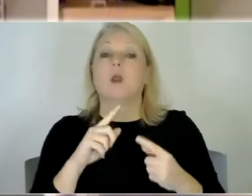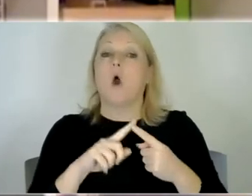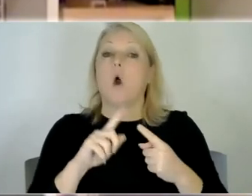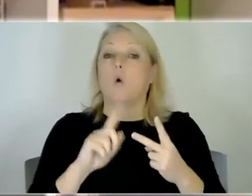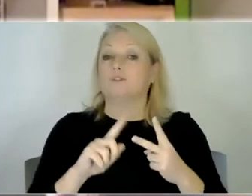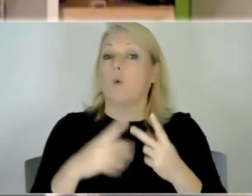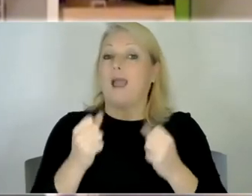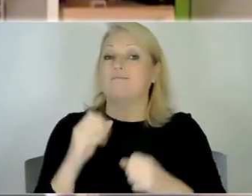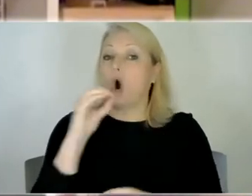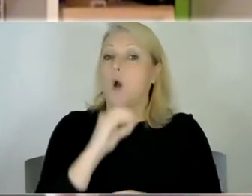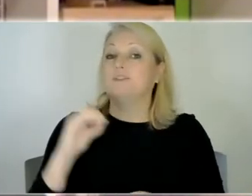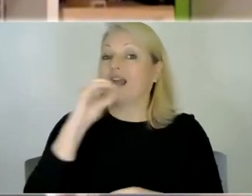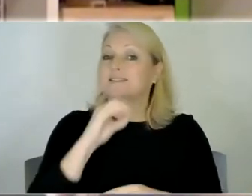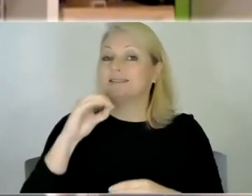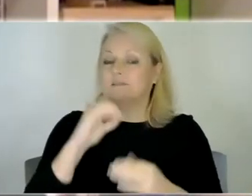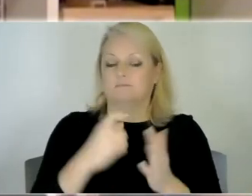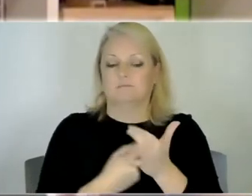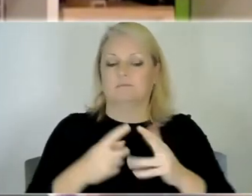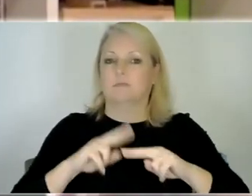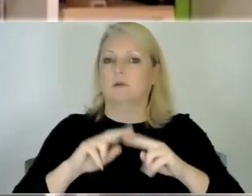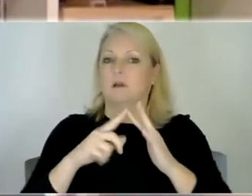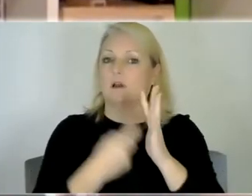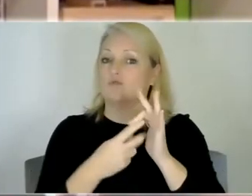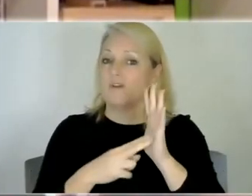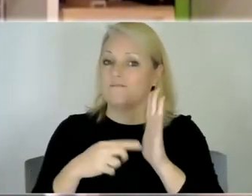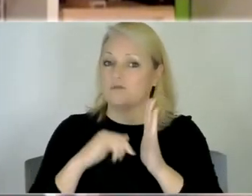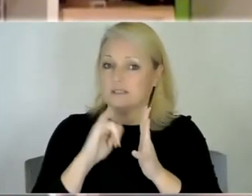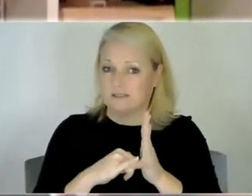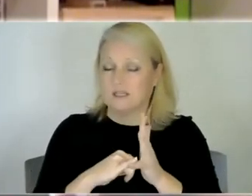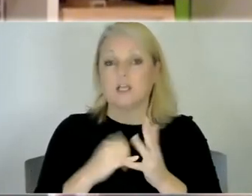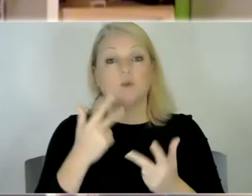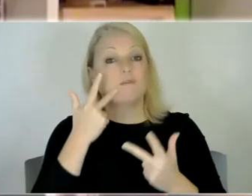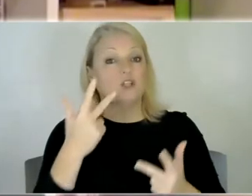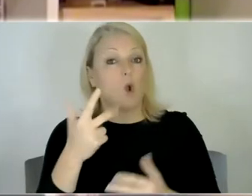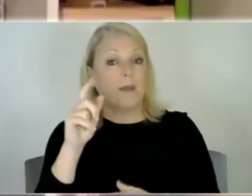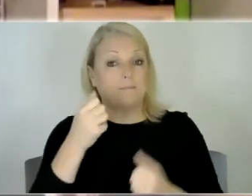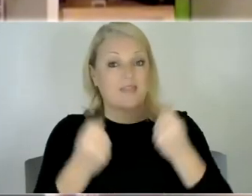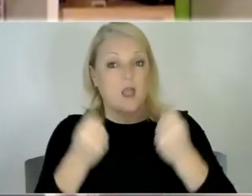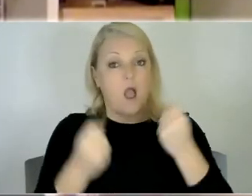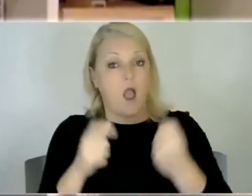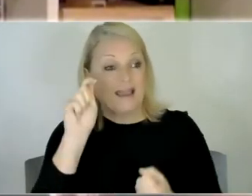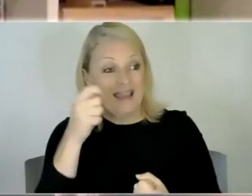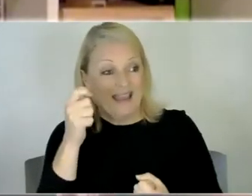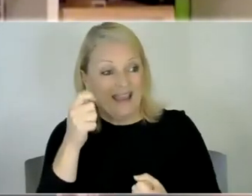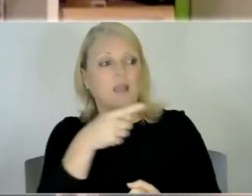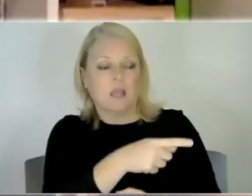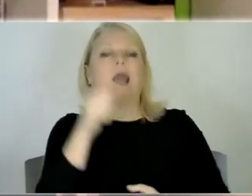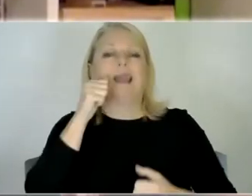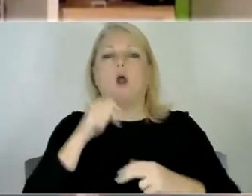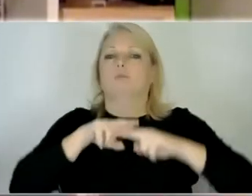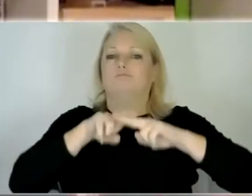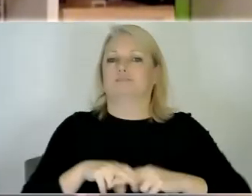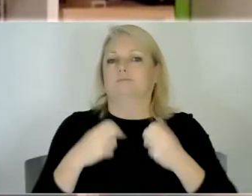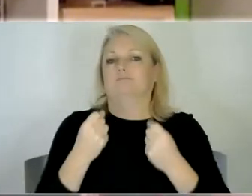so if i show him the car key he knows we're going in the car if you know if we're out in